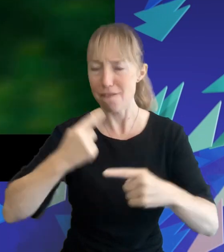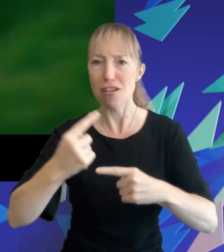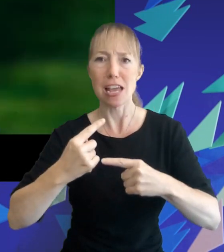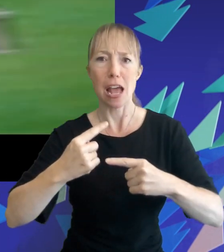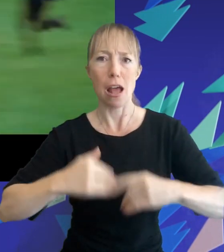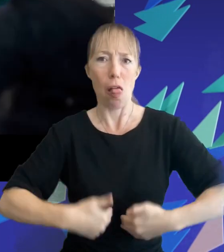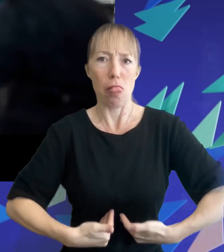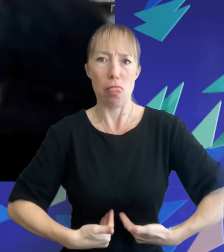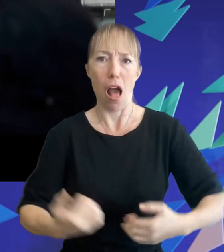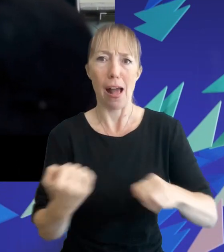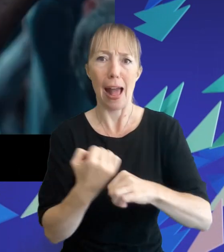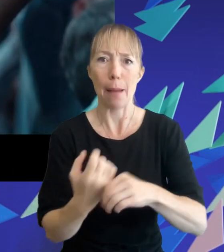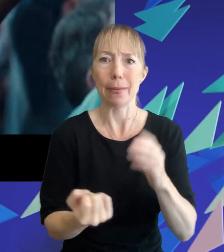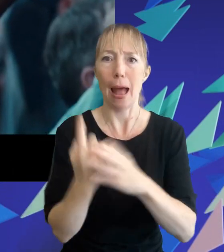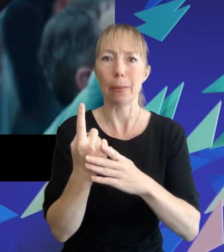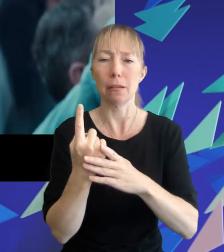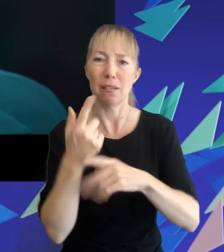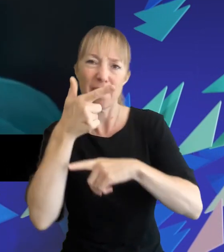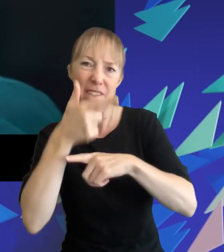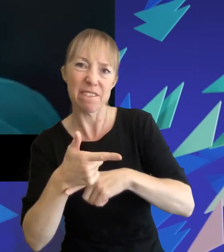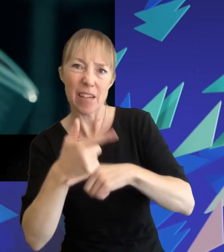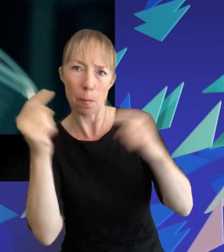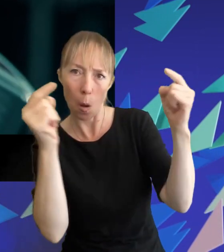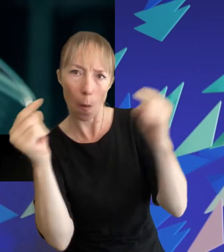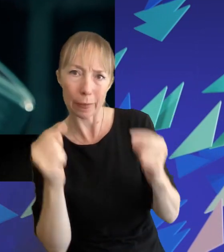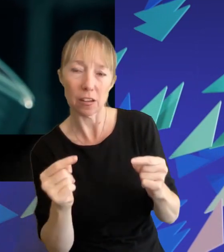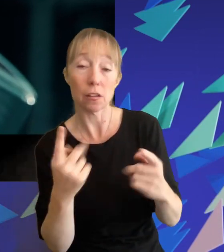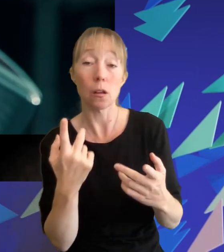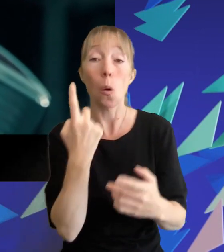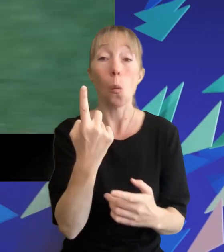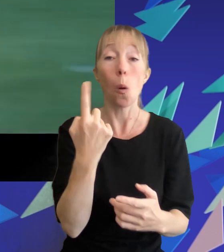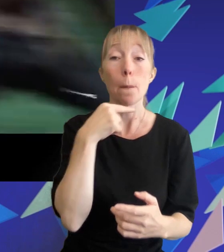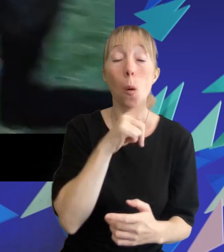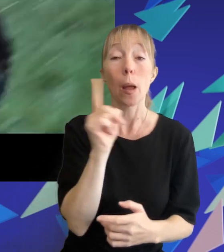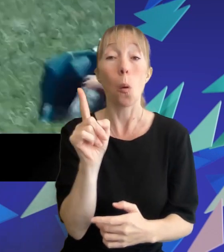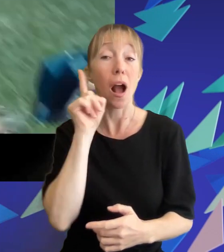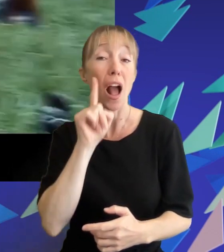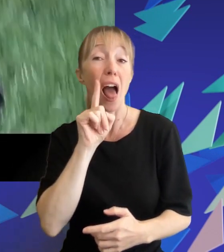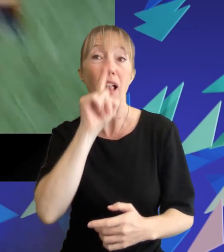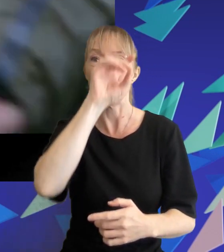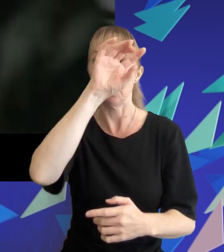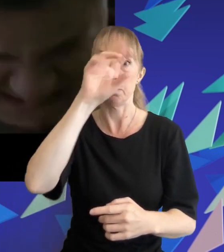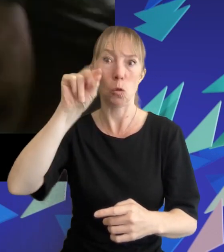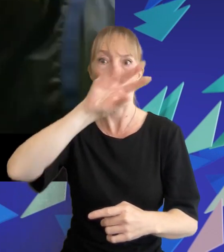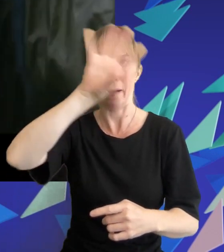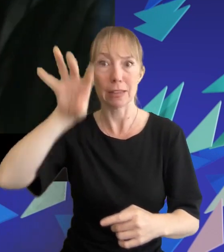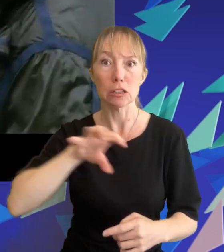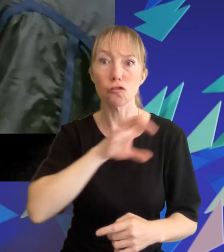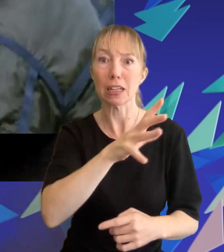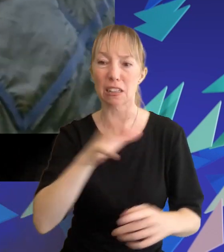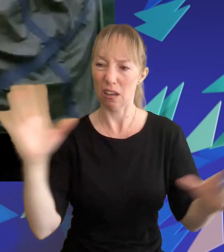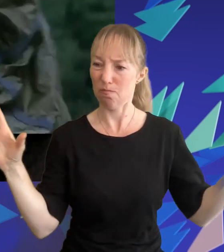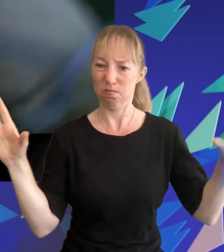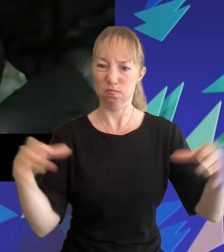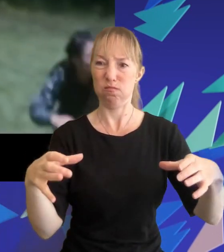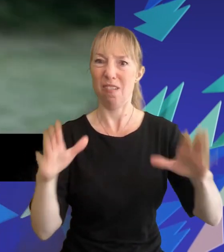games takes place a televised competition where a boy and girl from each district are put into an arena and must fight to the death